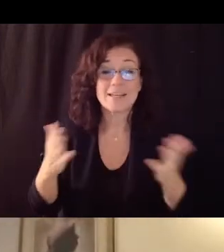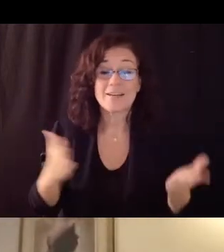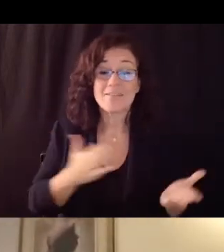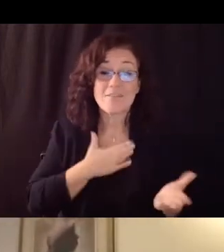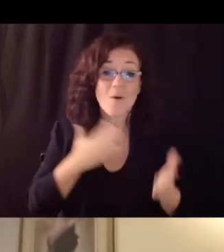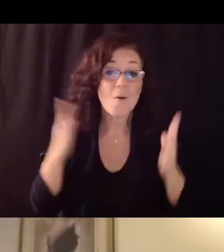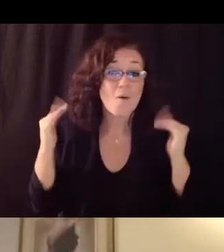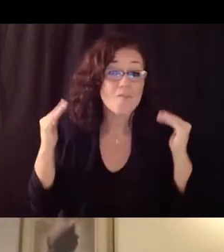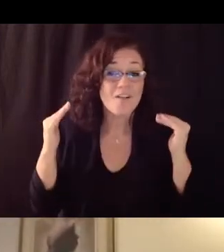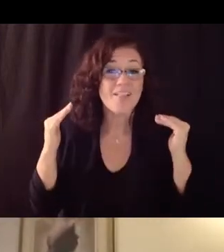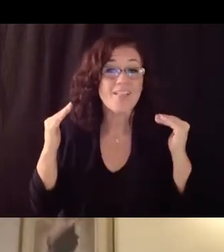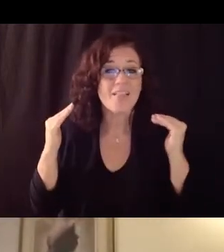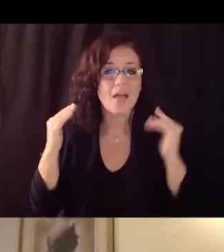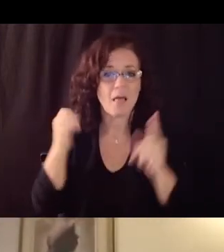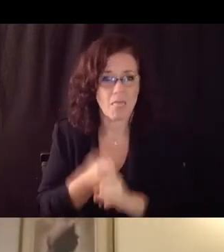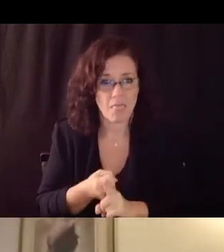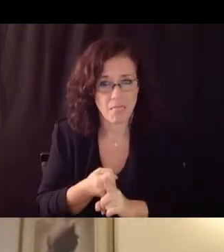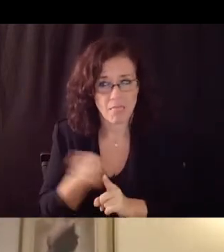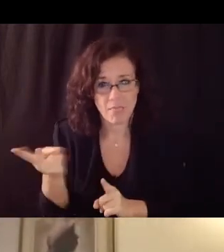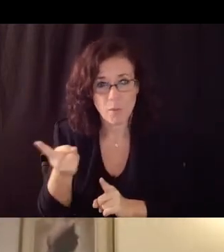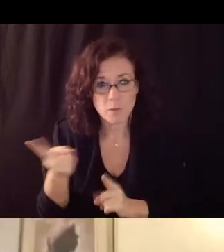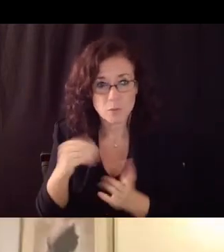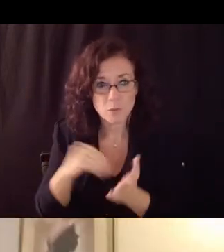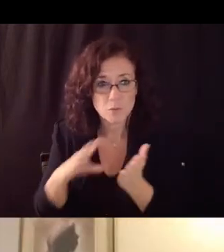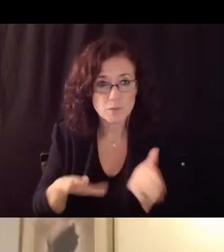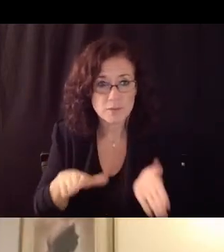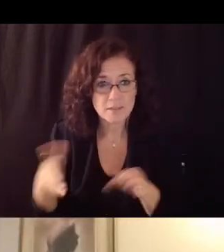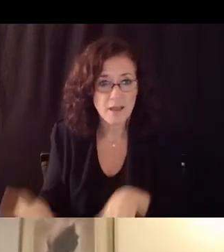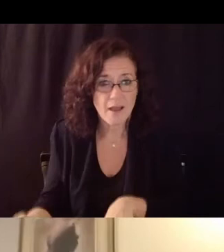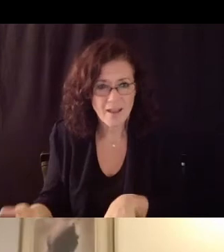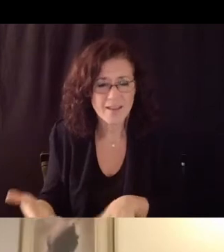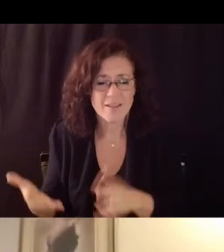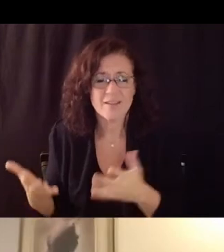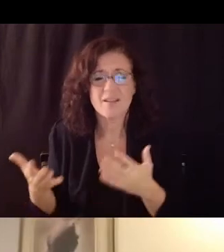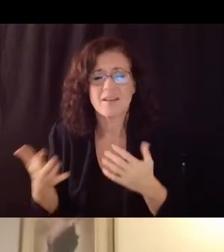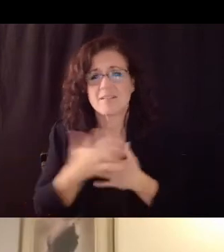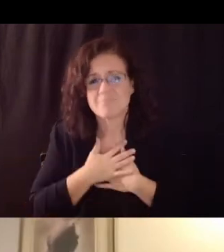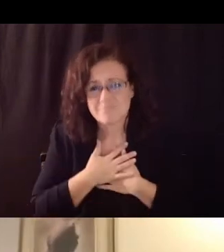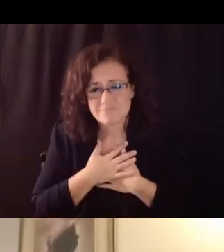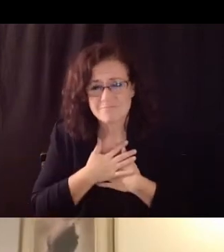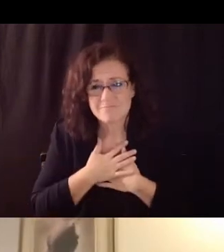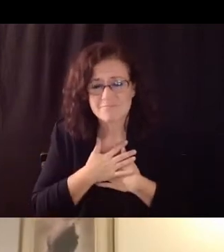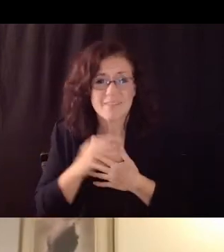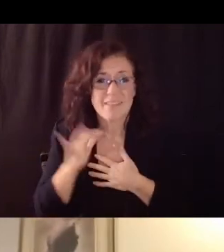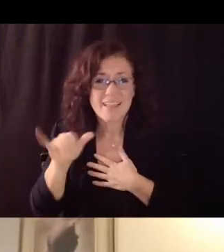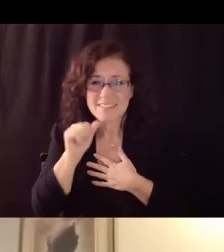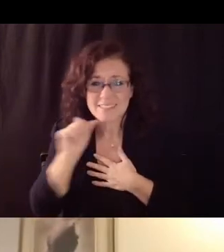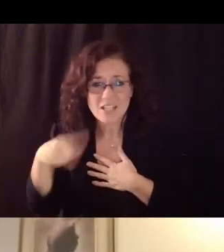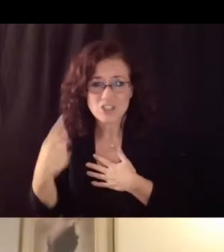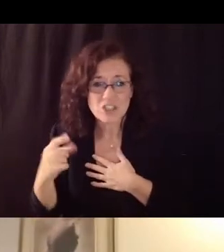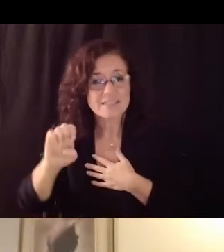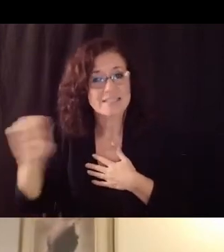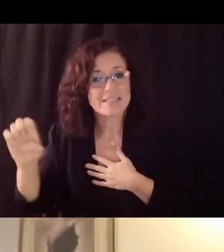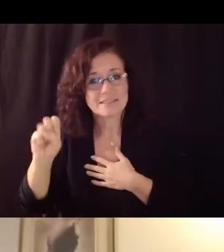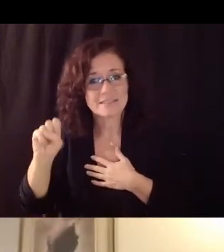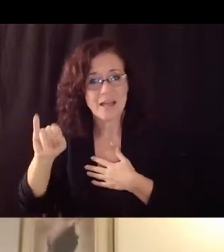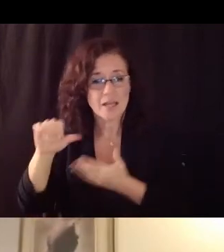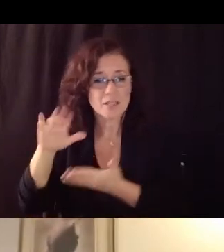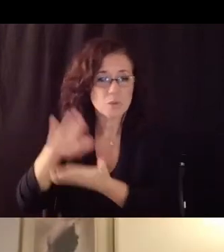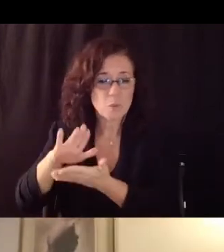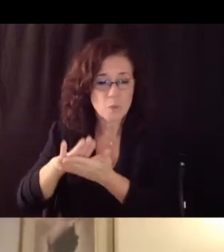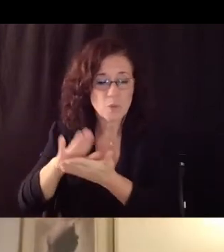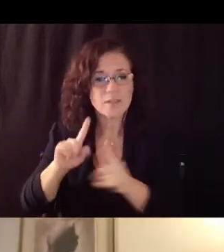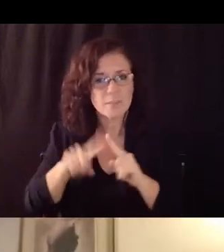east side but not just the east side to all of to our entire school community um and i know that uh councilwoman alejandra